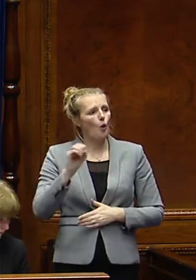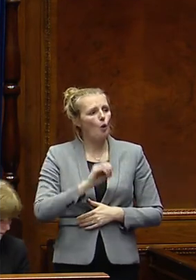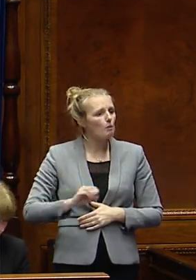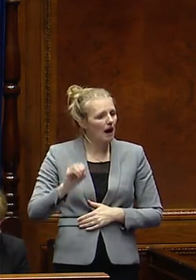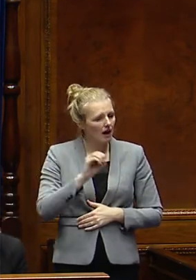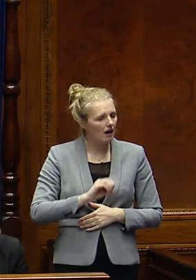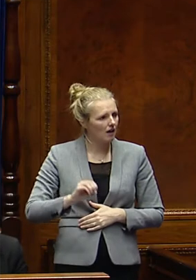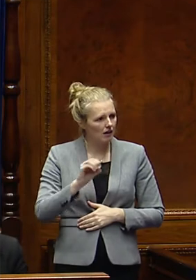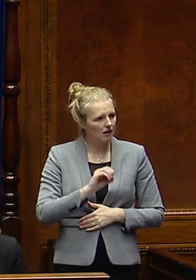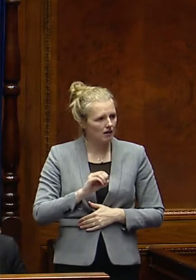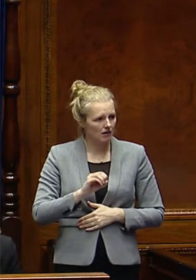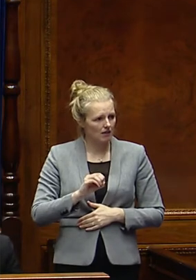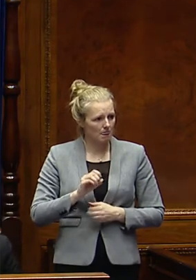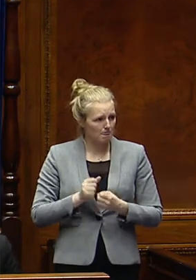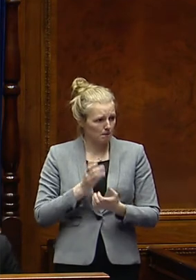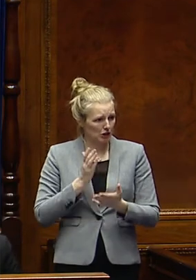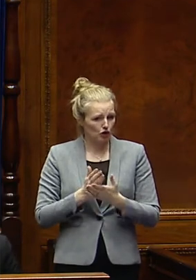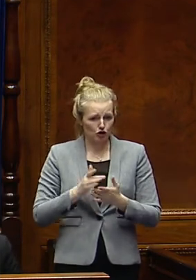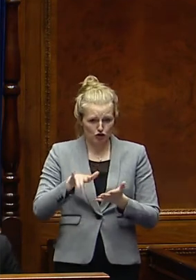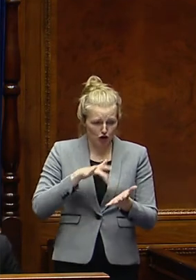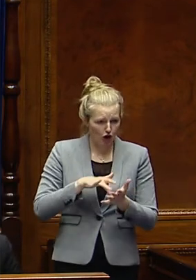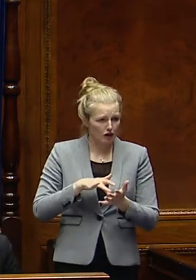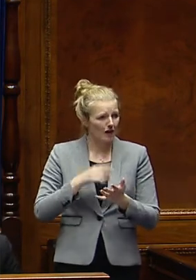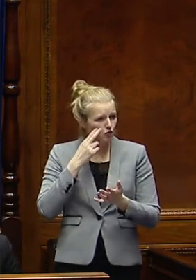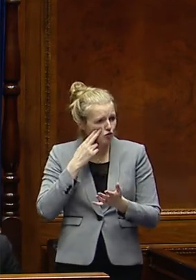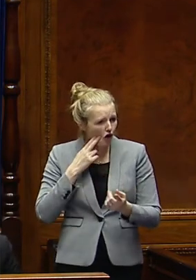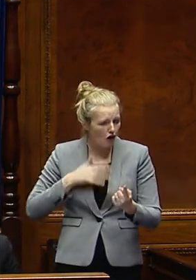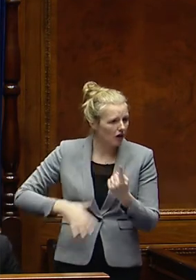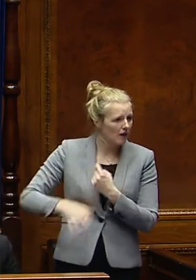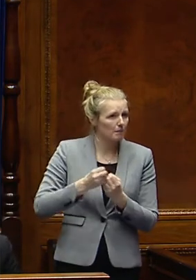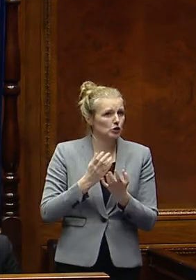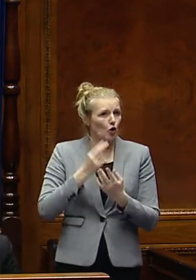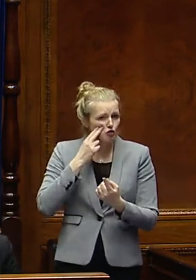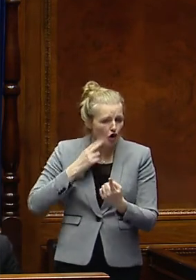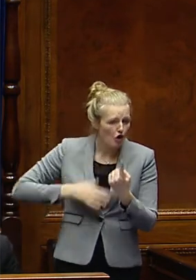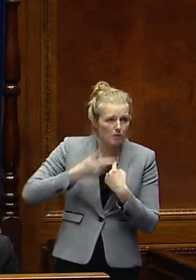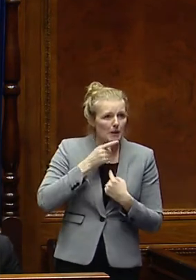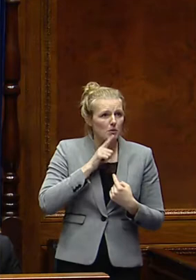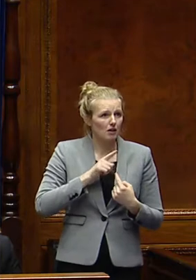needs to have a town and rural dimension to ensure that rural dwellers, in particular, are not overlooked?